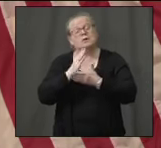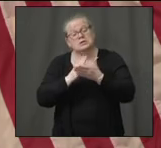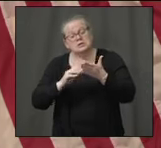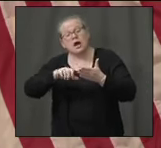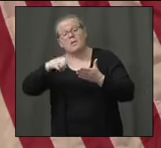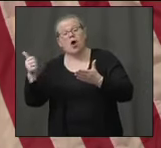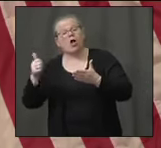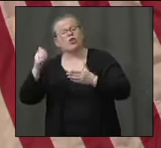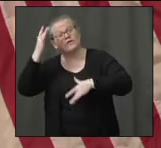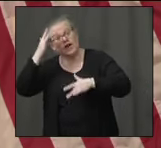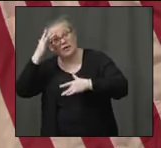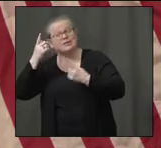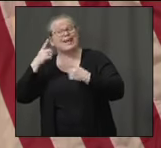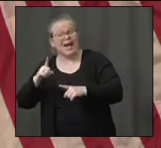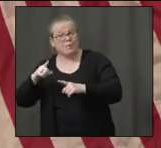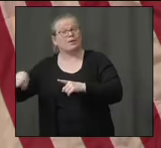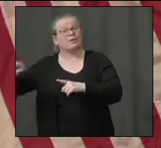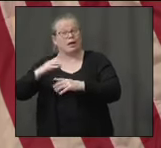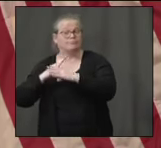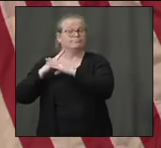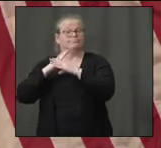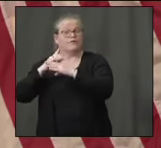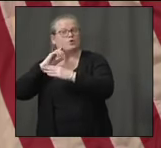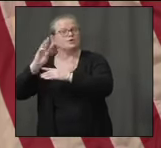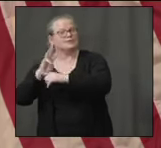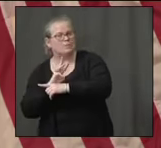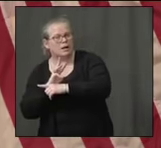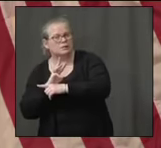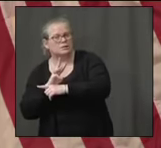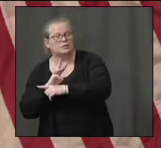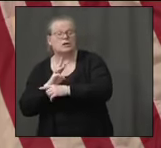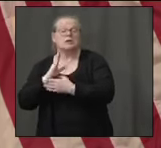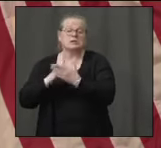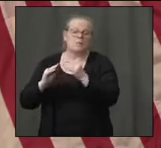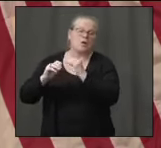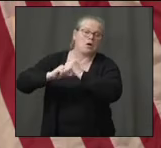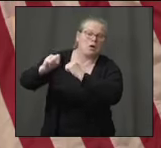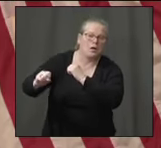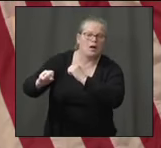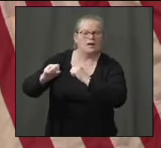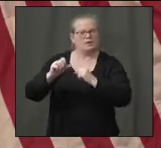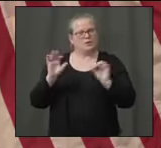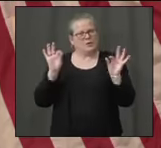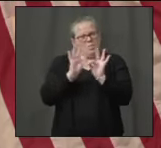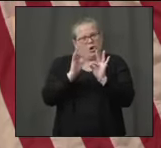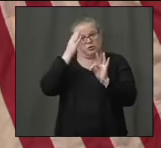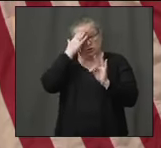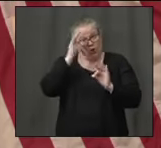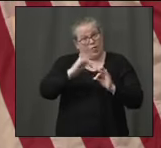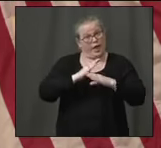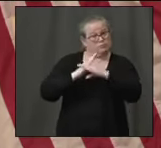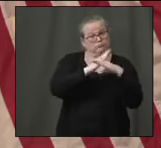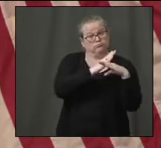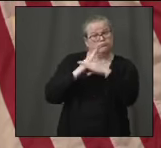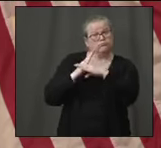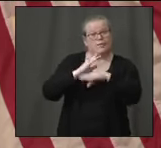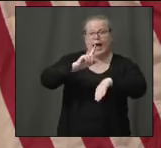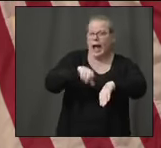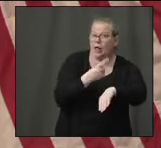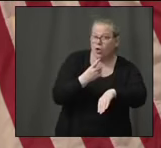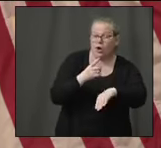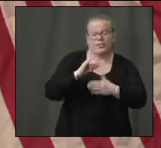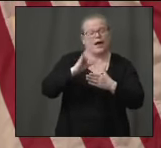six months or so, even more in some cases. So getting that evidence is helpful for us to determine how that will help us turn back on